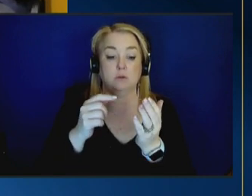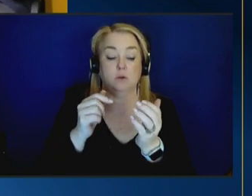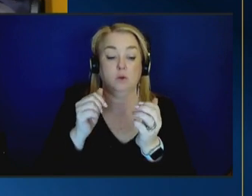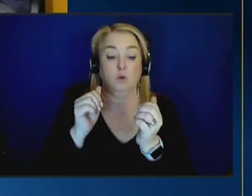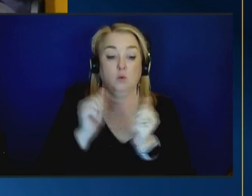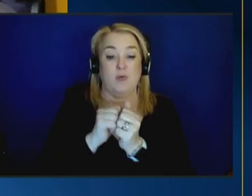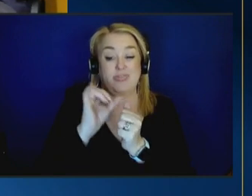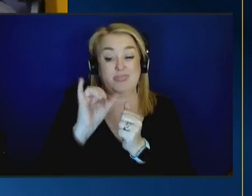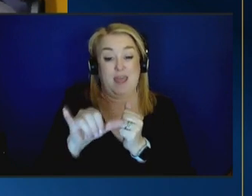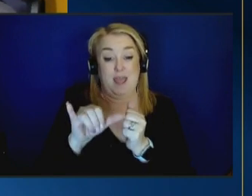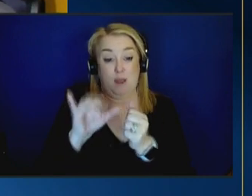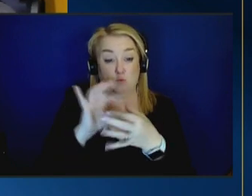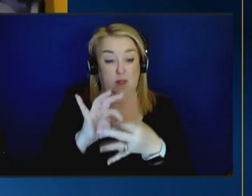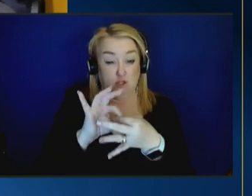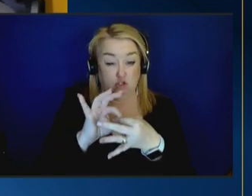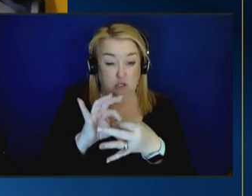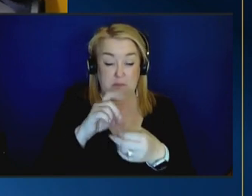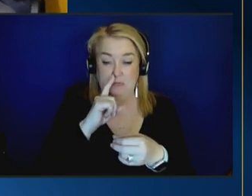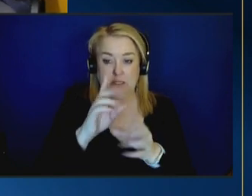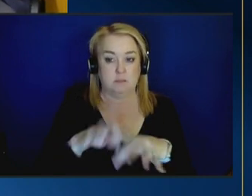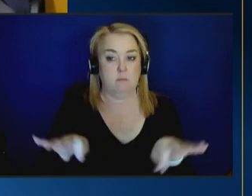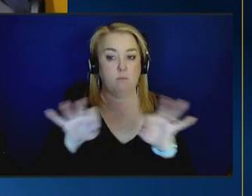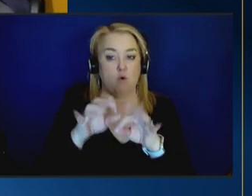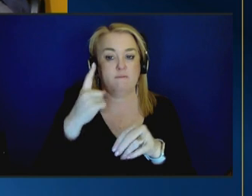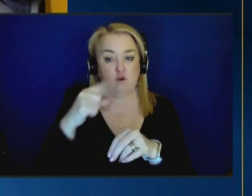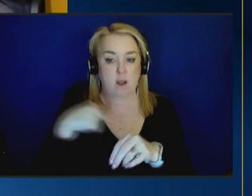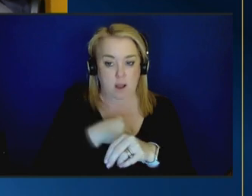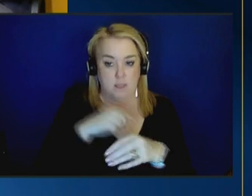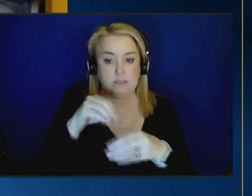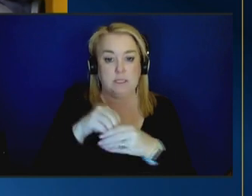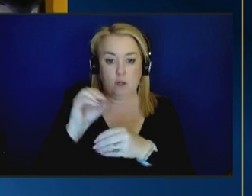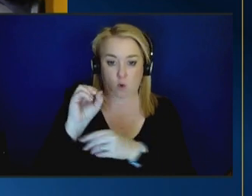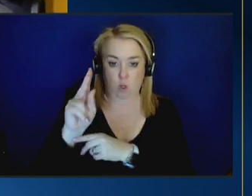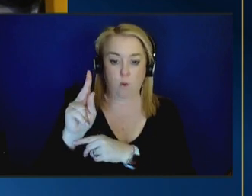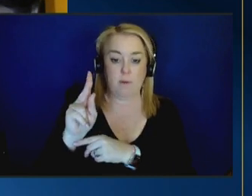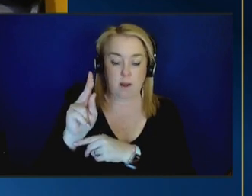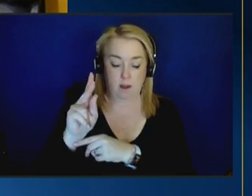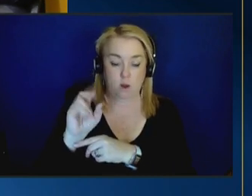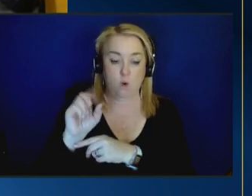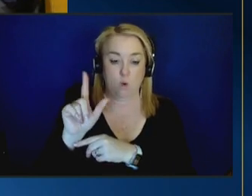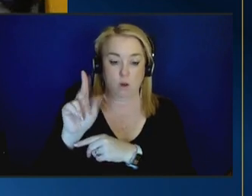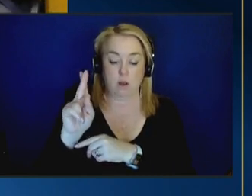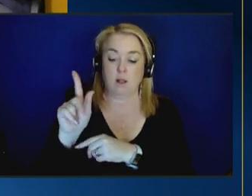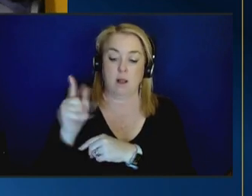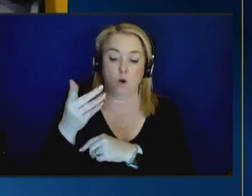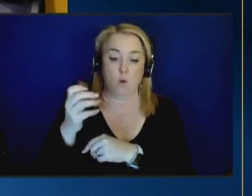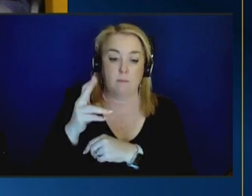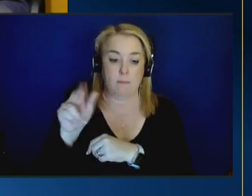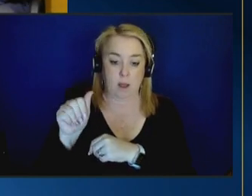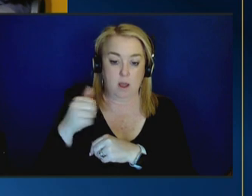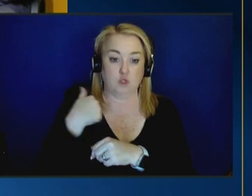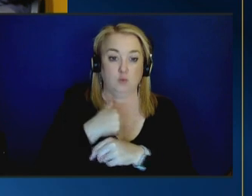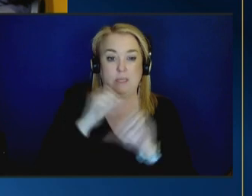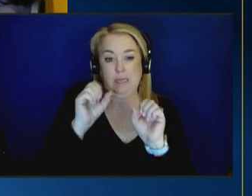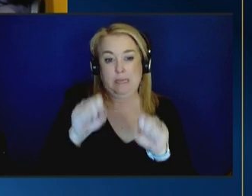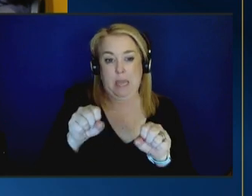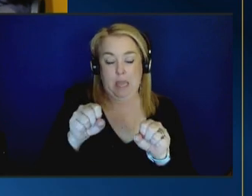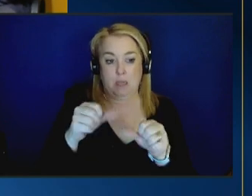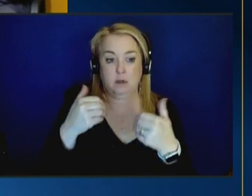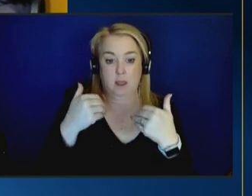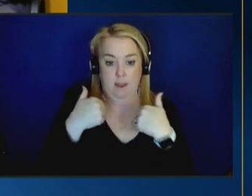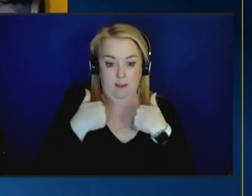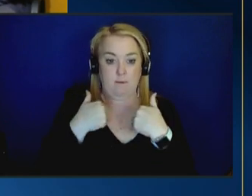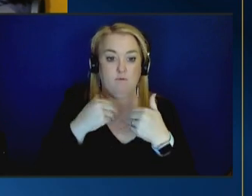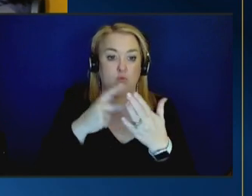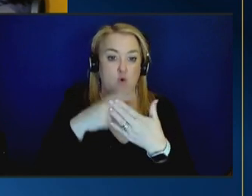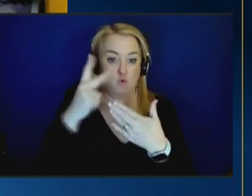relationships is really important for us in oklahoma as we understand the gaps that exist so that we can bring substance use programs